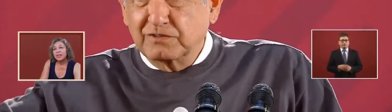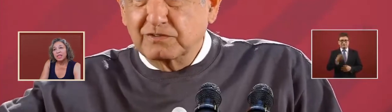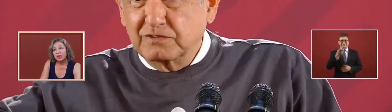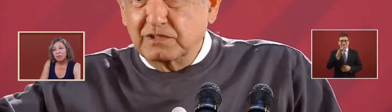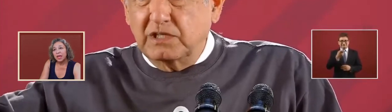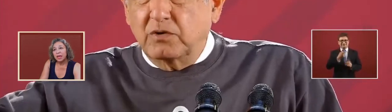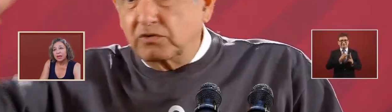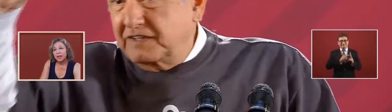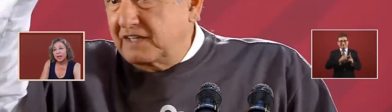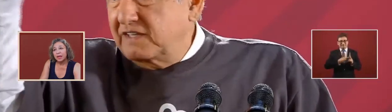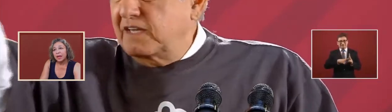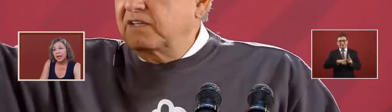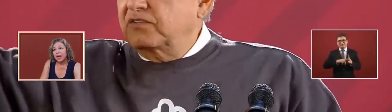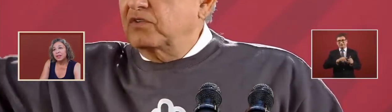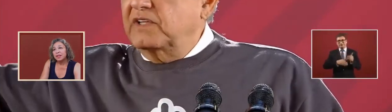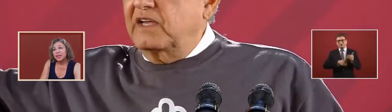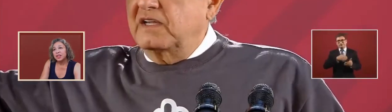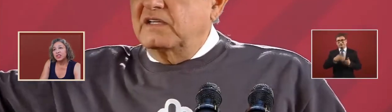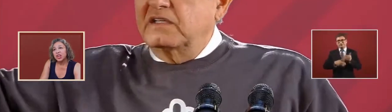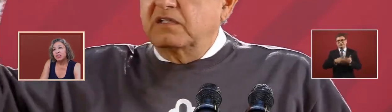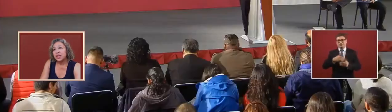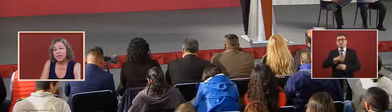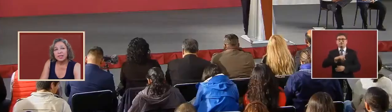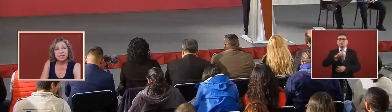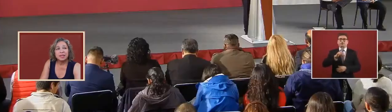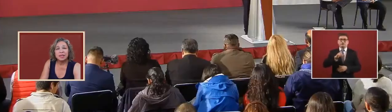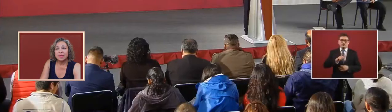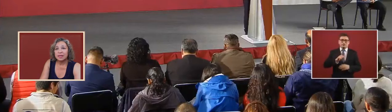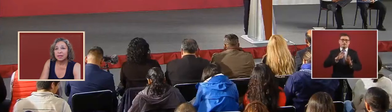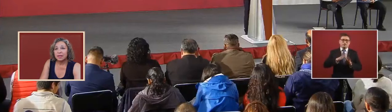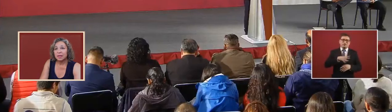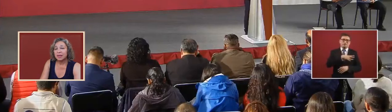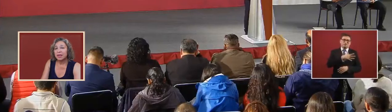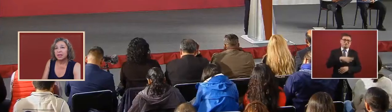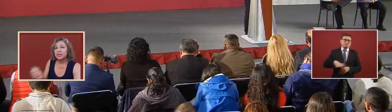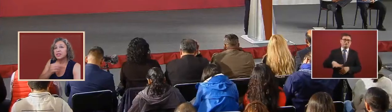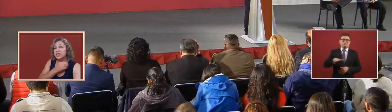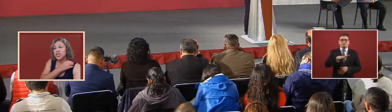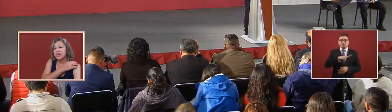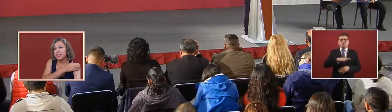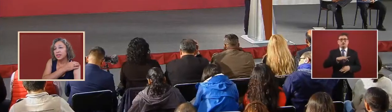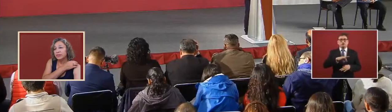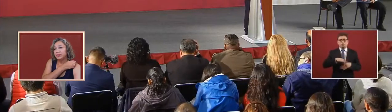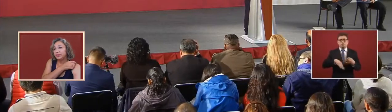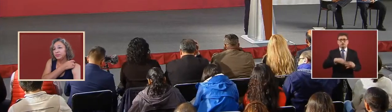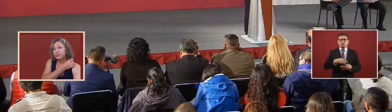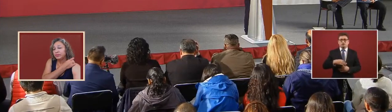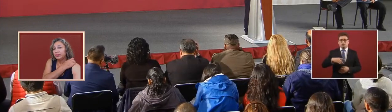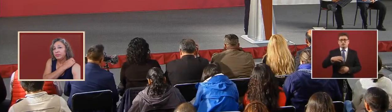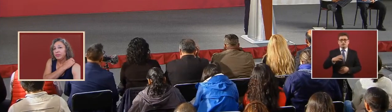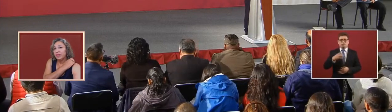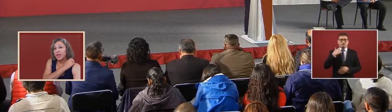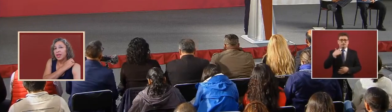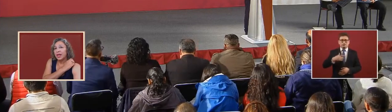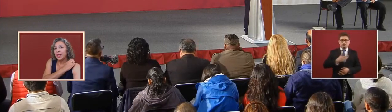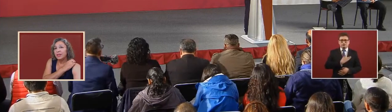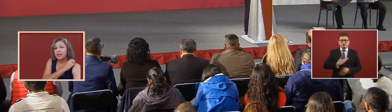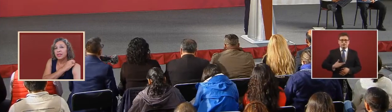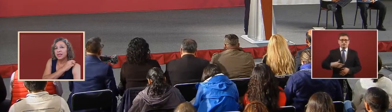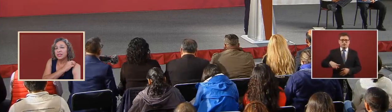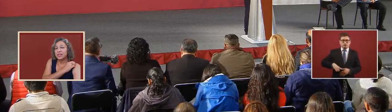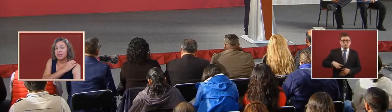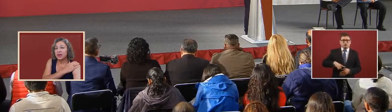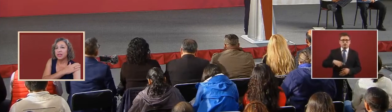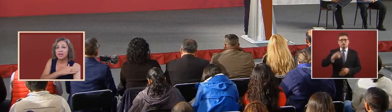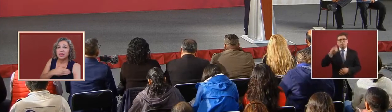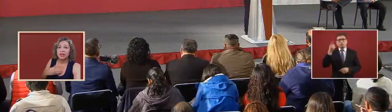and that's how it began and then they generalized this agenda and then